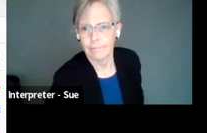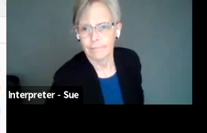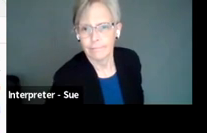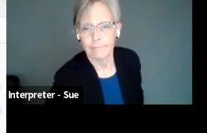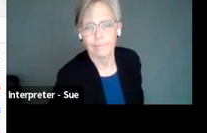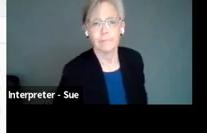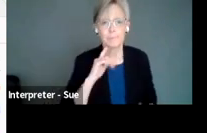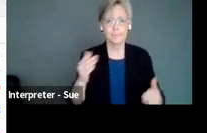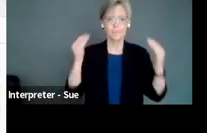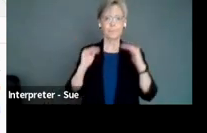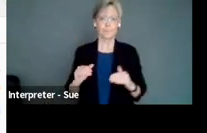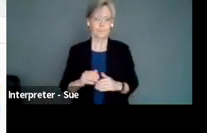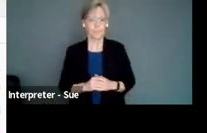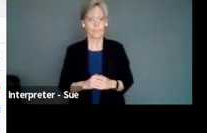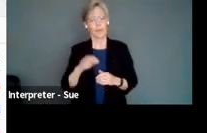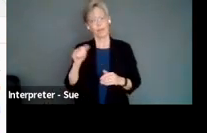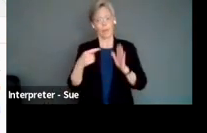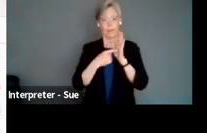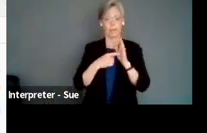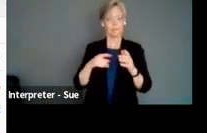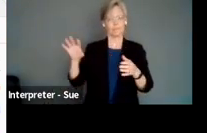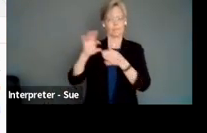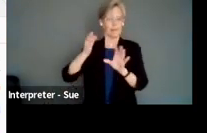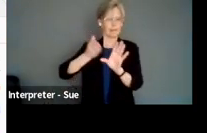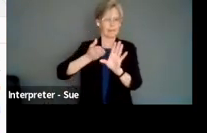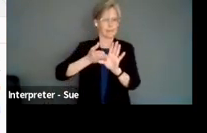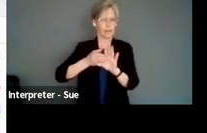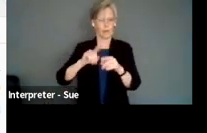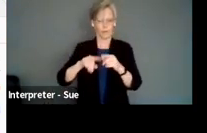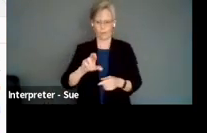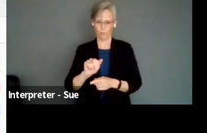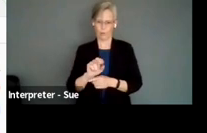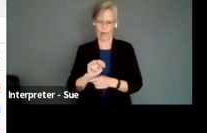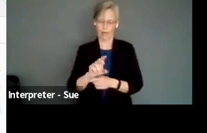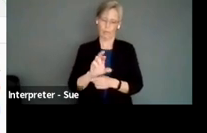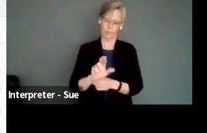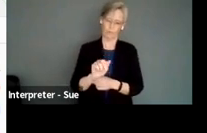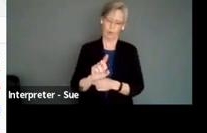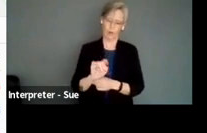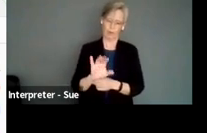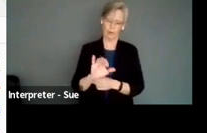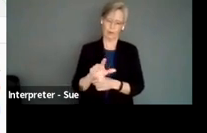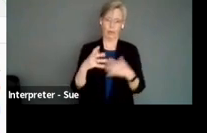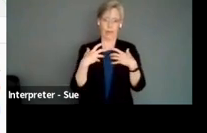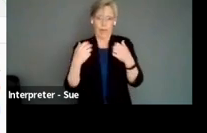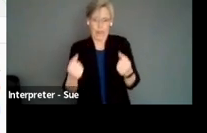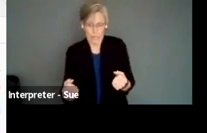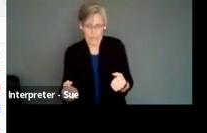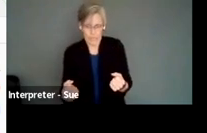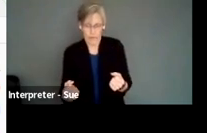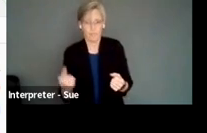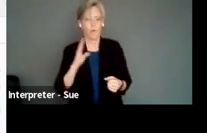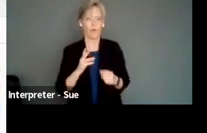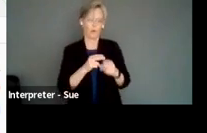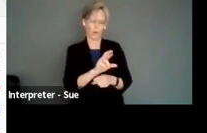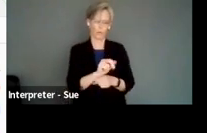So here's another example. This comes more from psychology. called radical healing. So originally it was called radical psychology and it